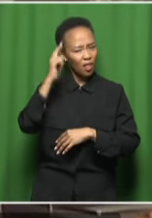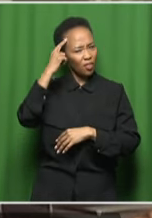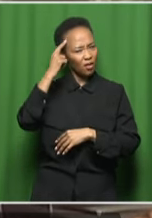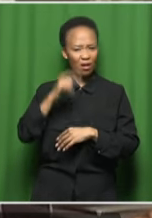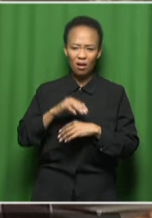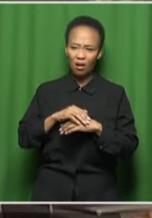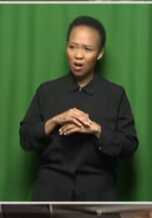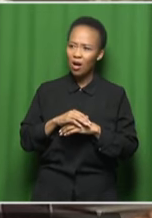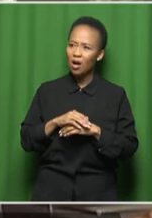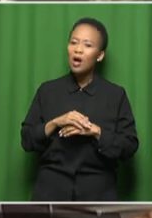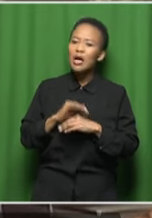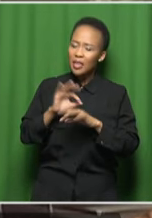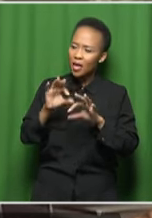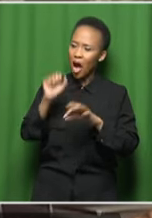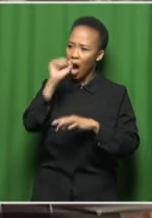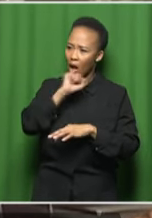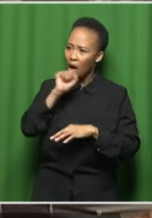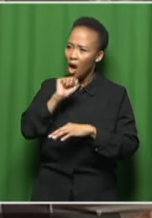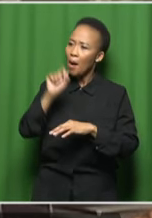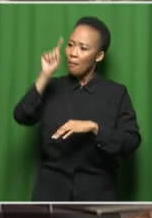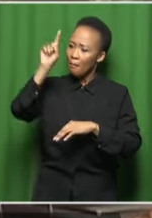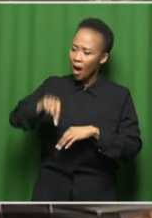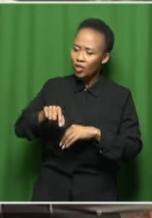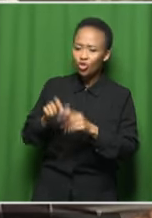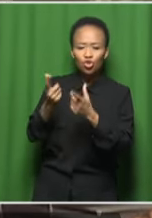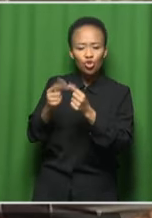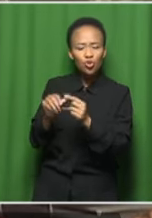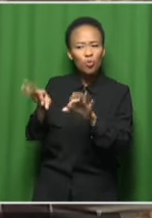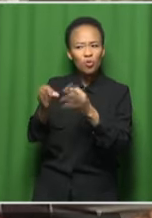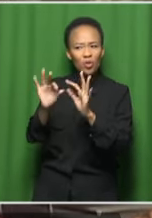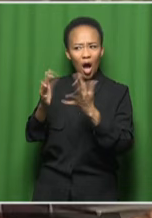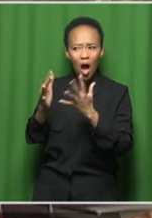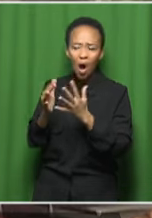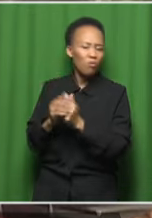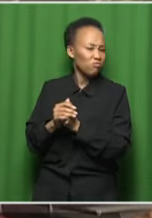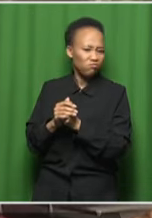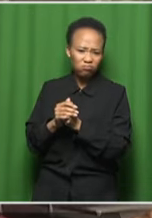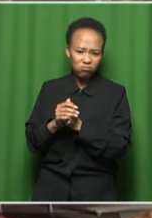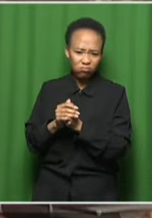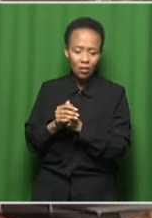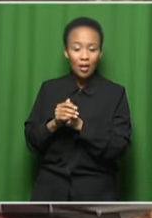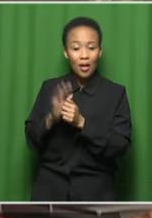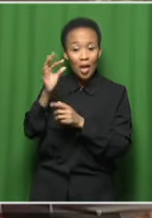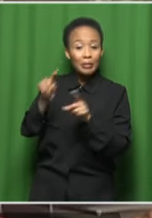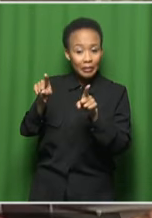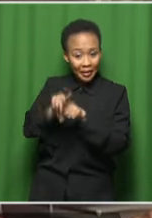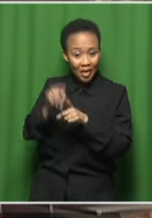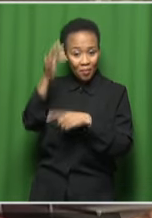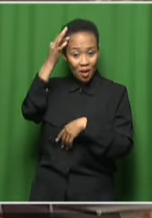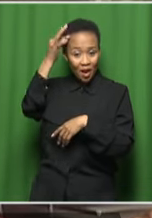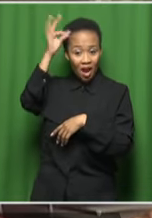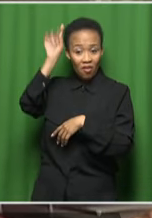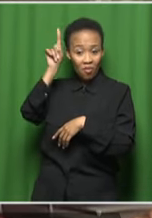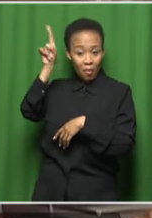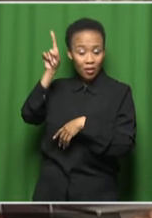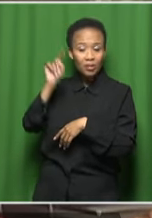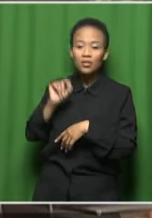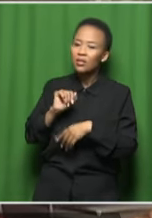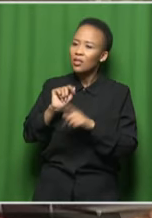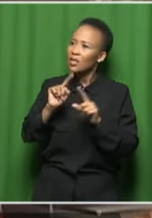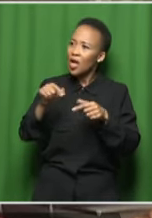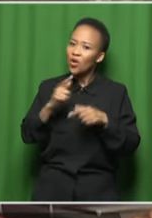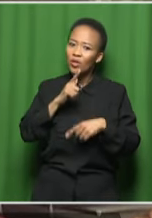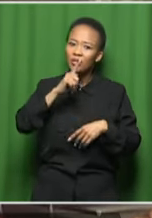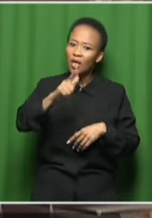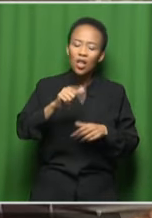artists what their music should do or how they should do it. Just as the government has no right to tell artists their music must support